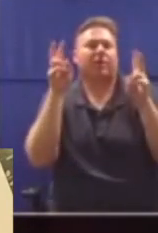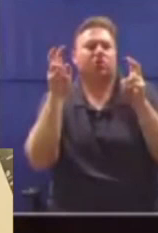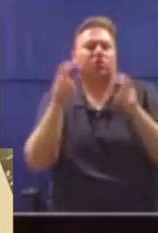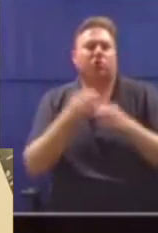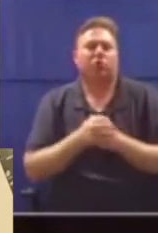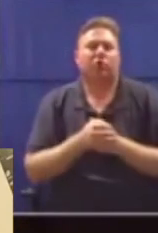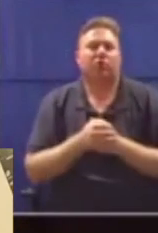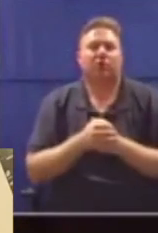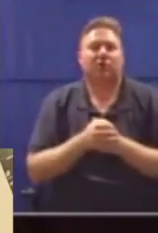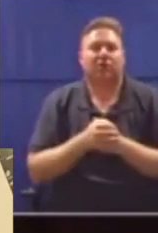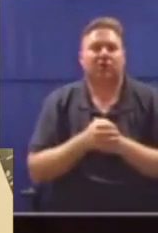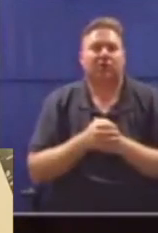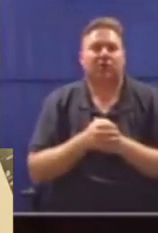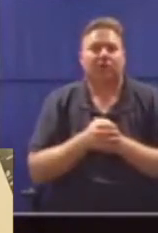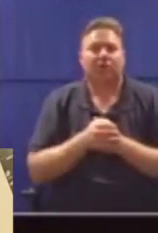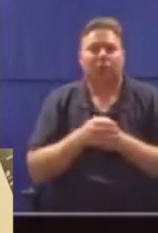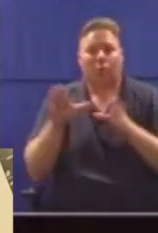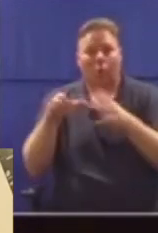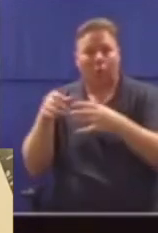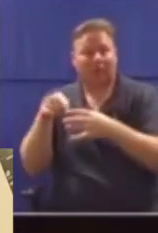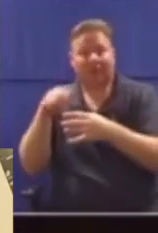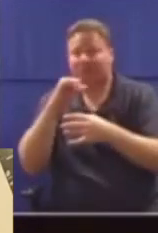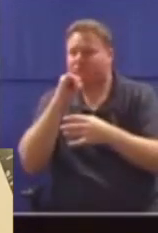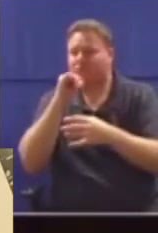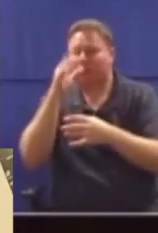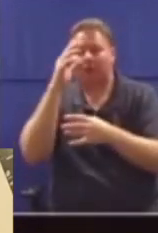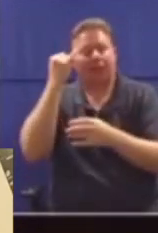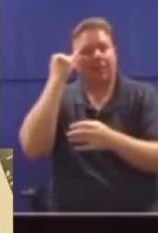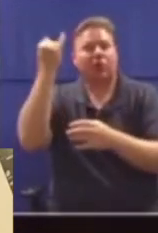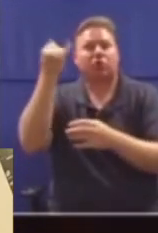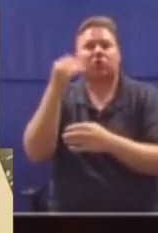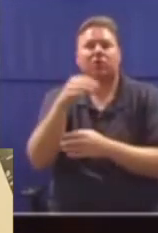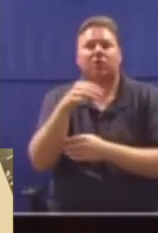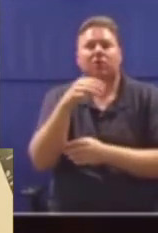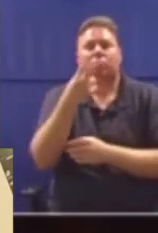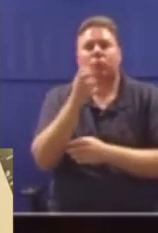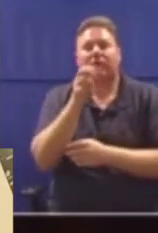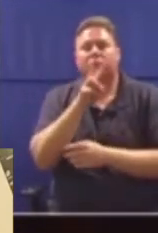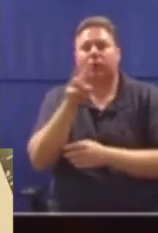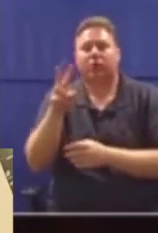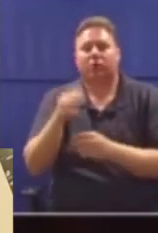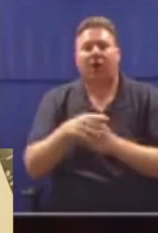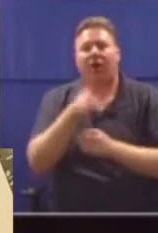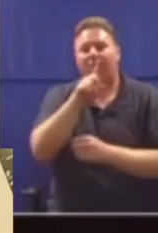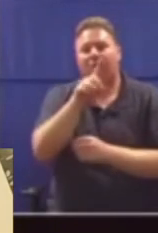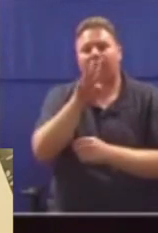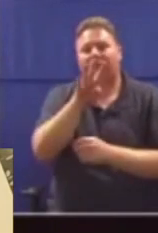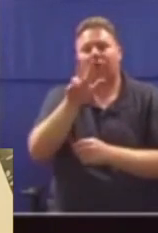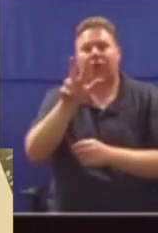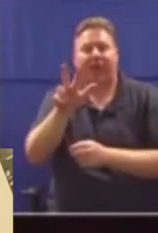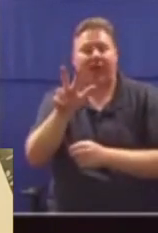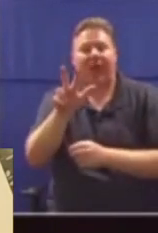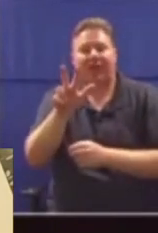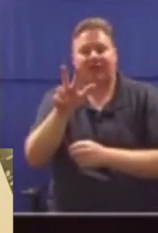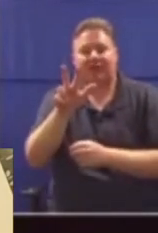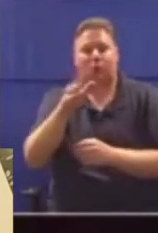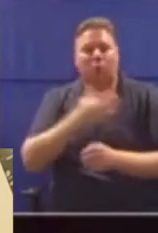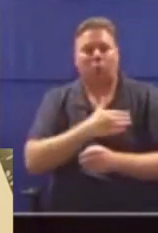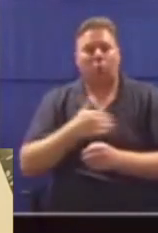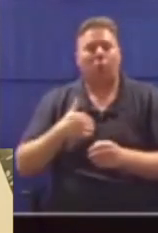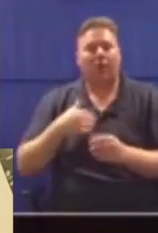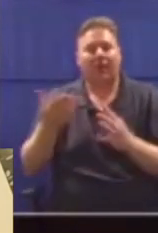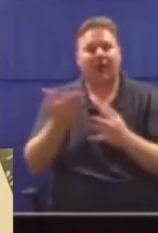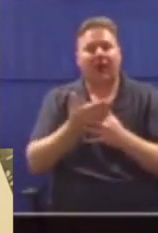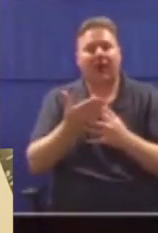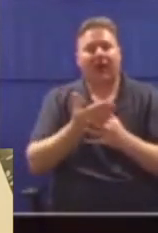did not imagine that in 2022, 148 women would be opening assault with grievous bodily harm